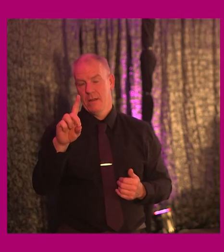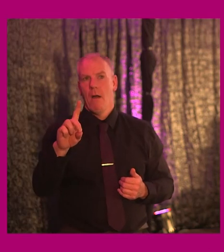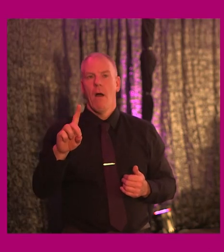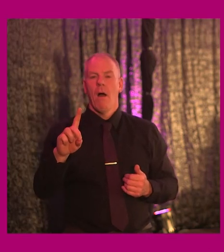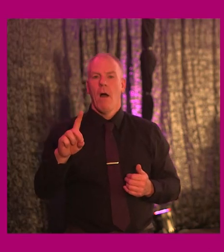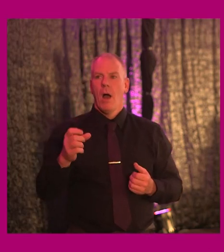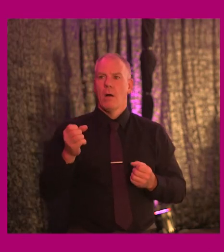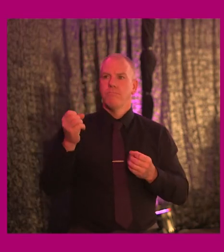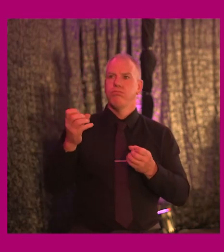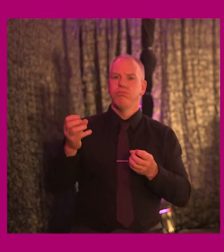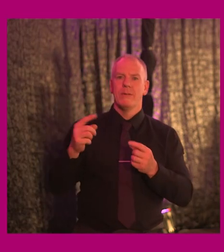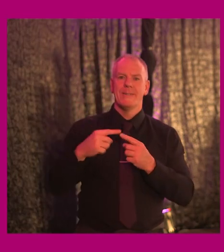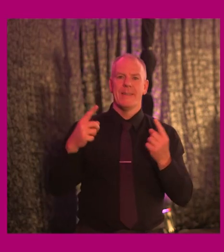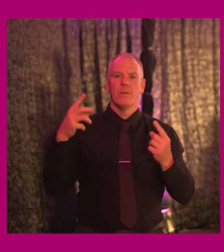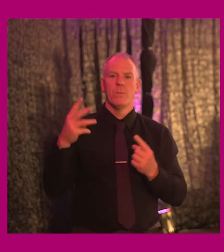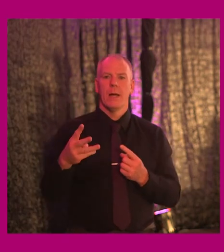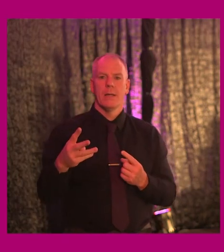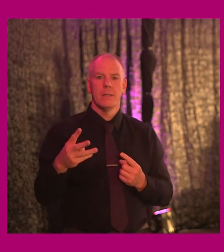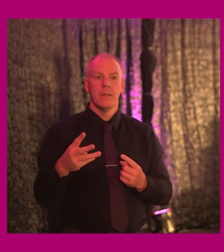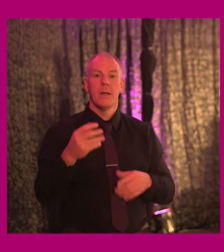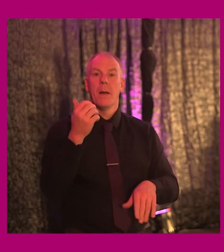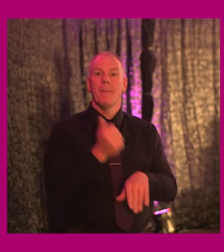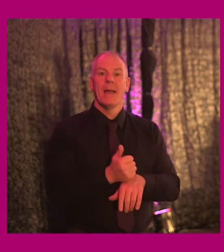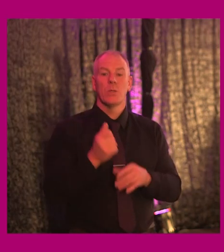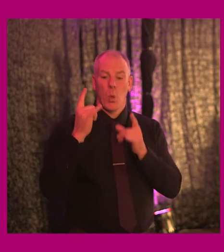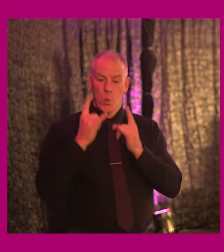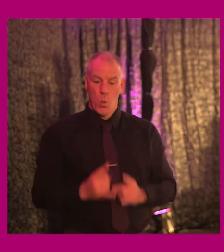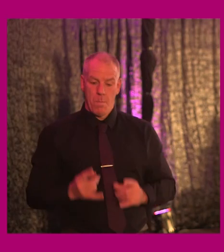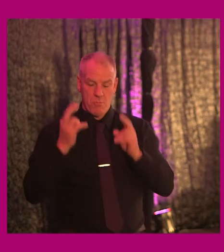heard in a different forum based on human rights.